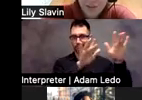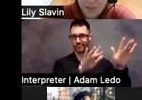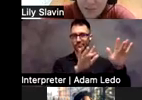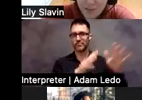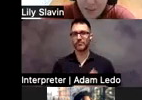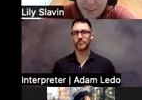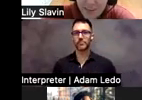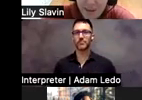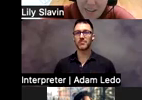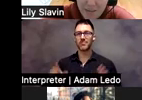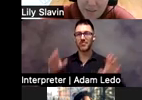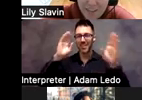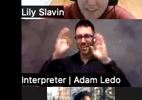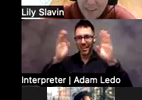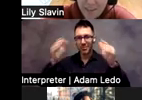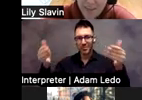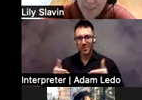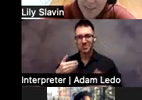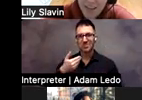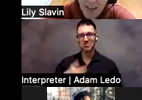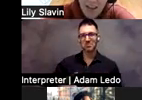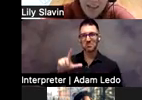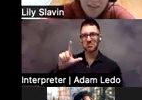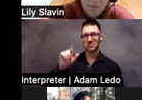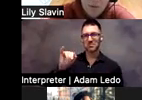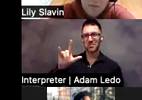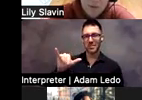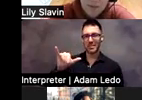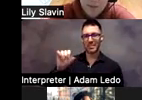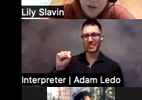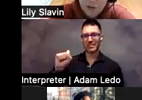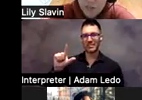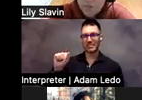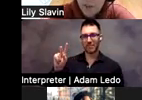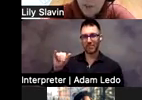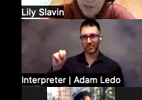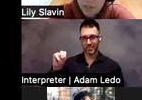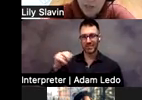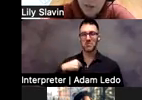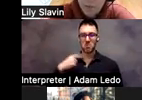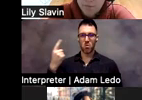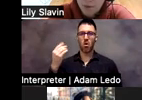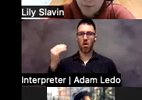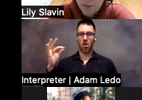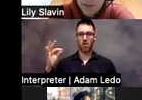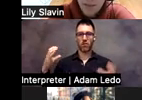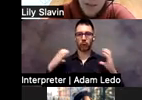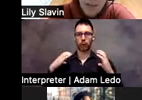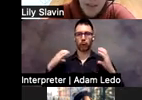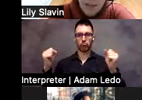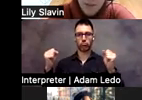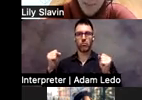Welcome, everyone. My name is Lily Slavin. I am one of the Charged Syndrome Foundation board members,